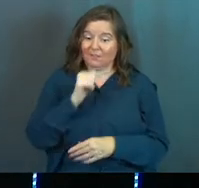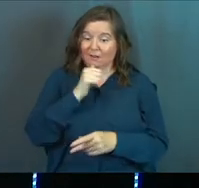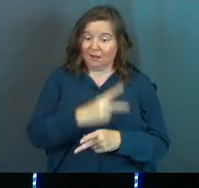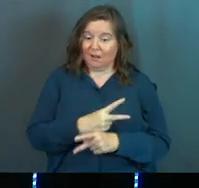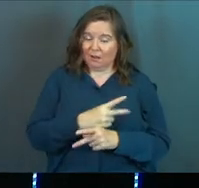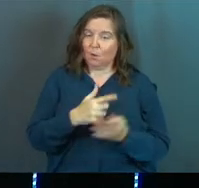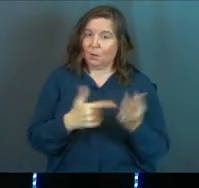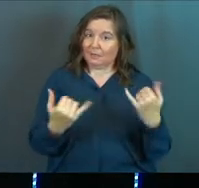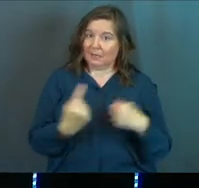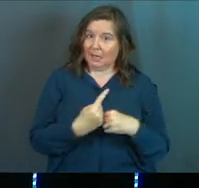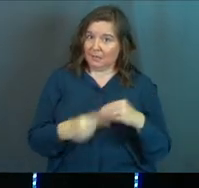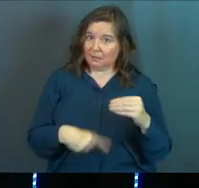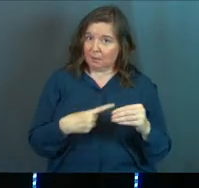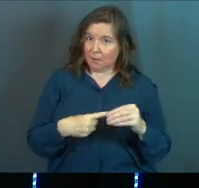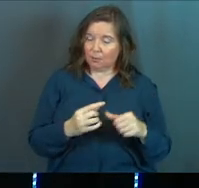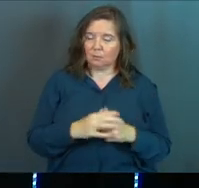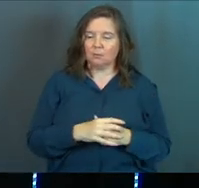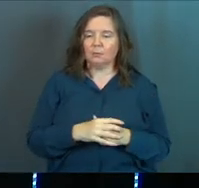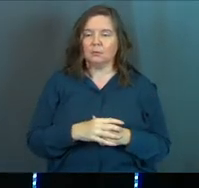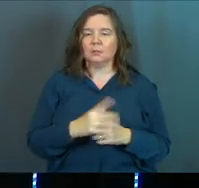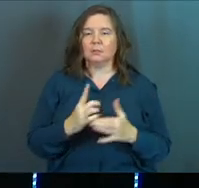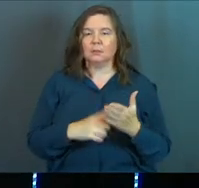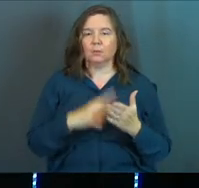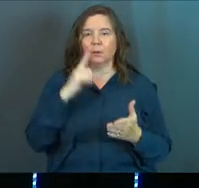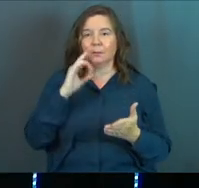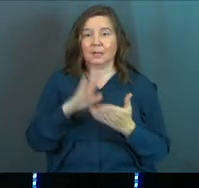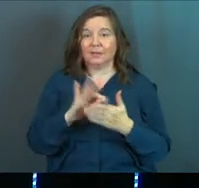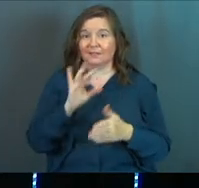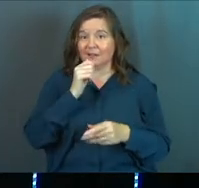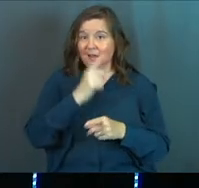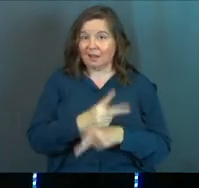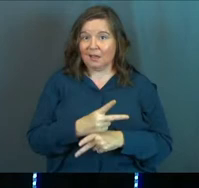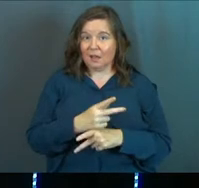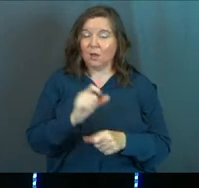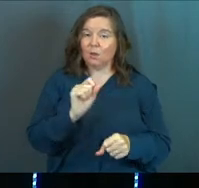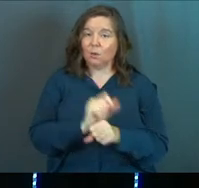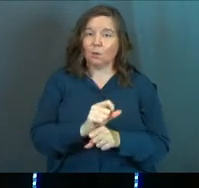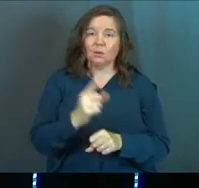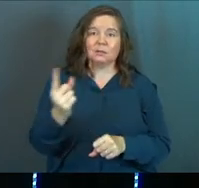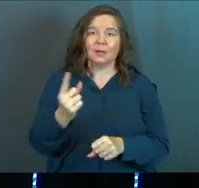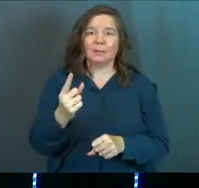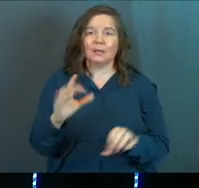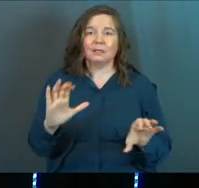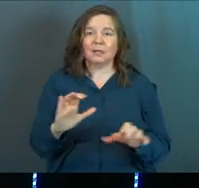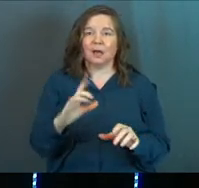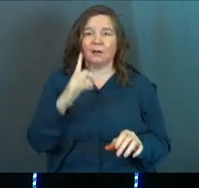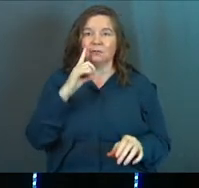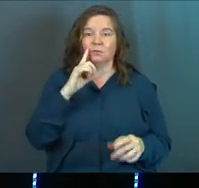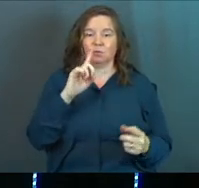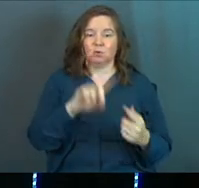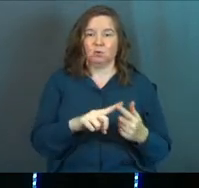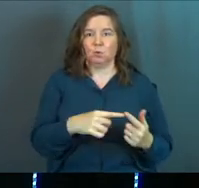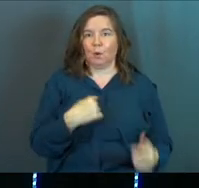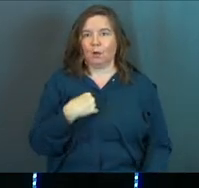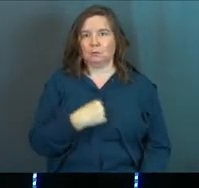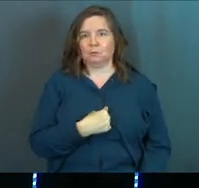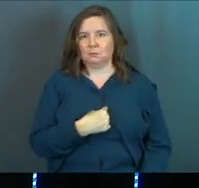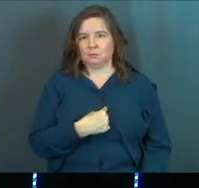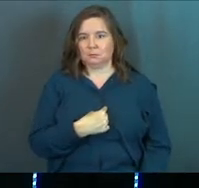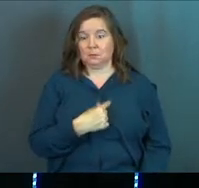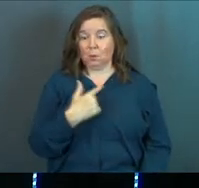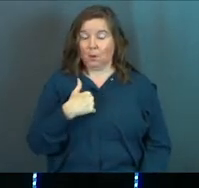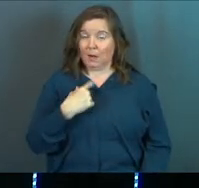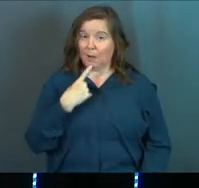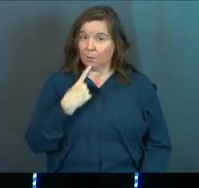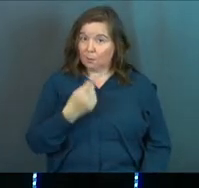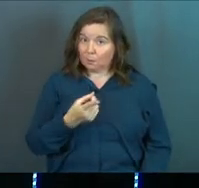we're not careful, and this is what today is all about. I think sometimes we believe if we're not careful that work is just something that's done to us. And